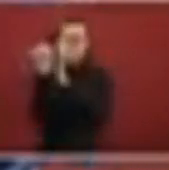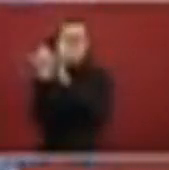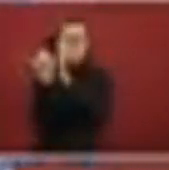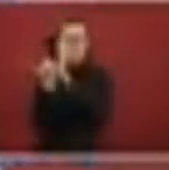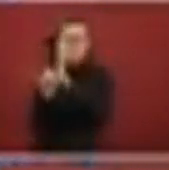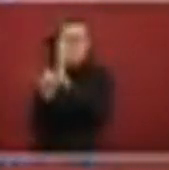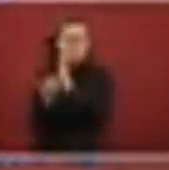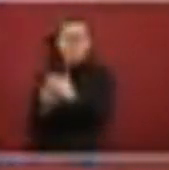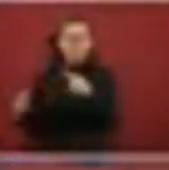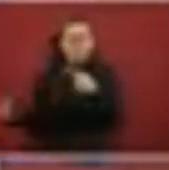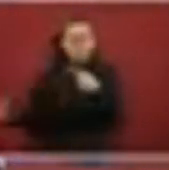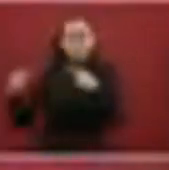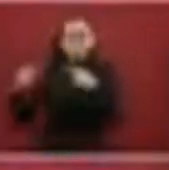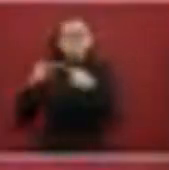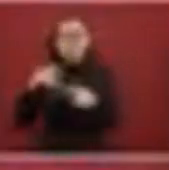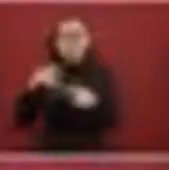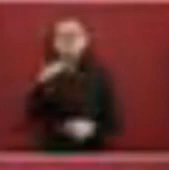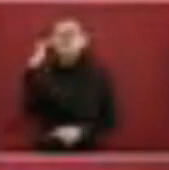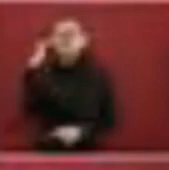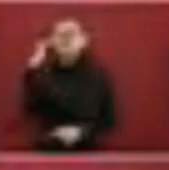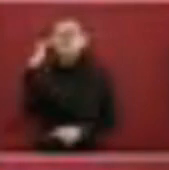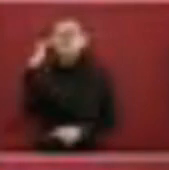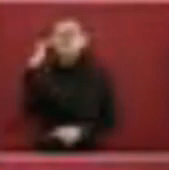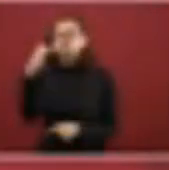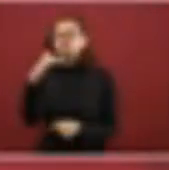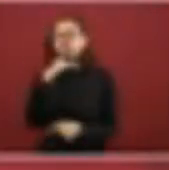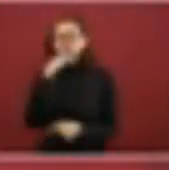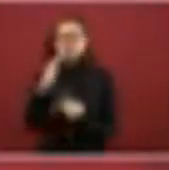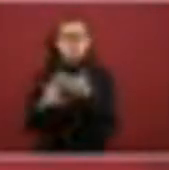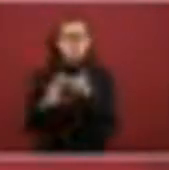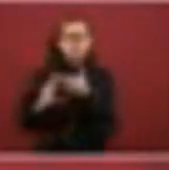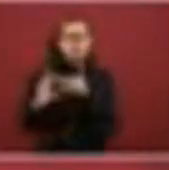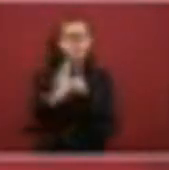to end with corruption